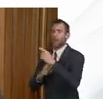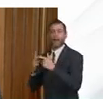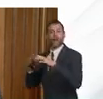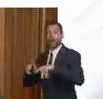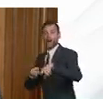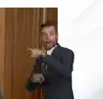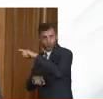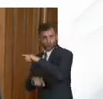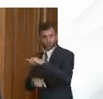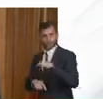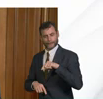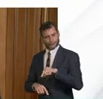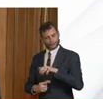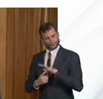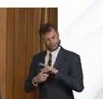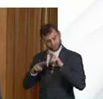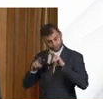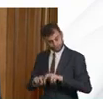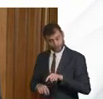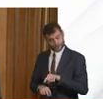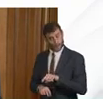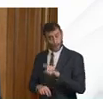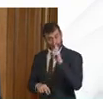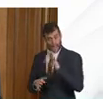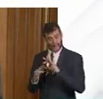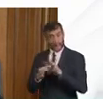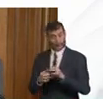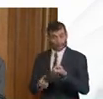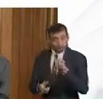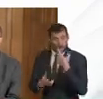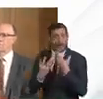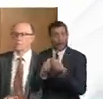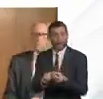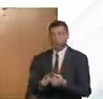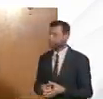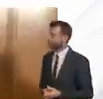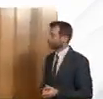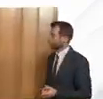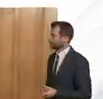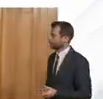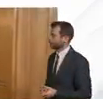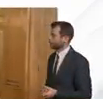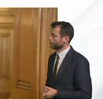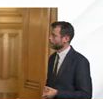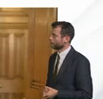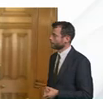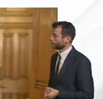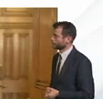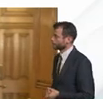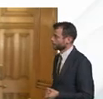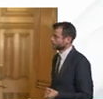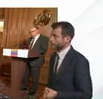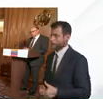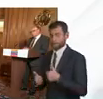this so that we can see whether there is a specific treatment that we can use okay great thank you paul